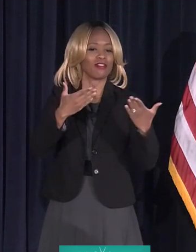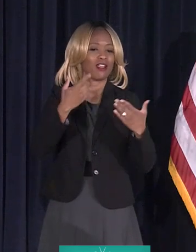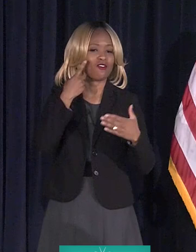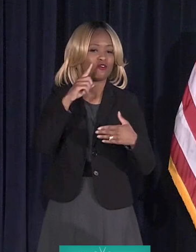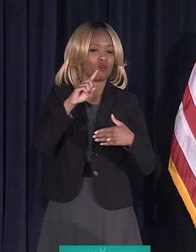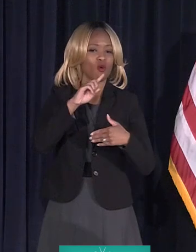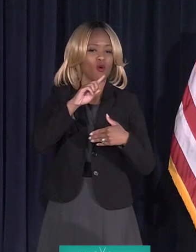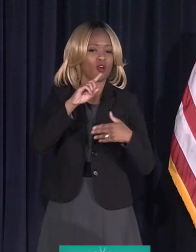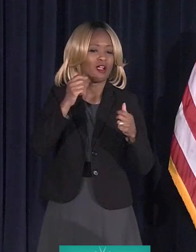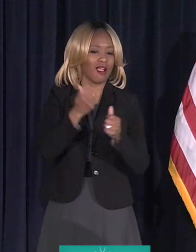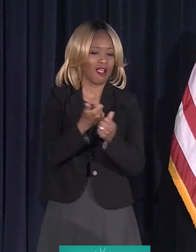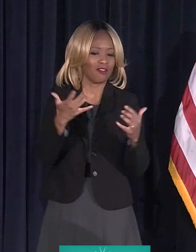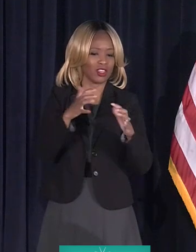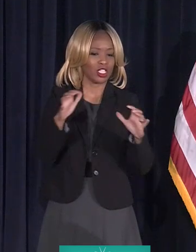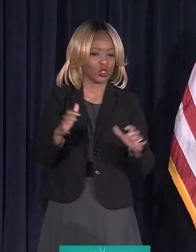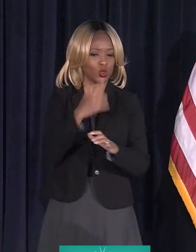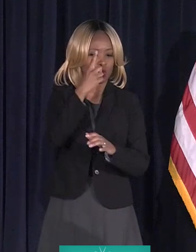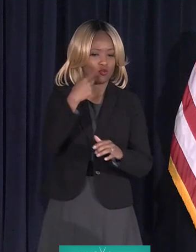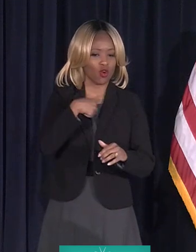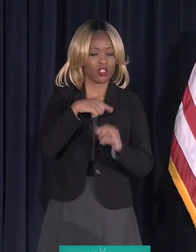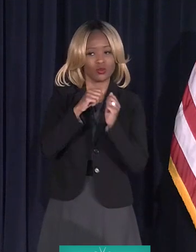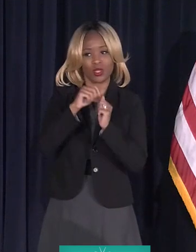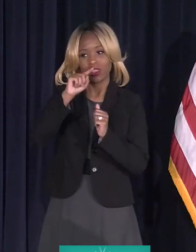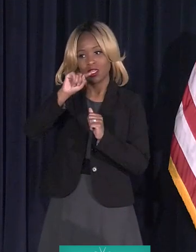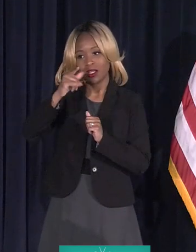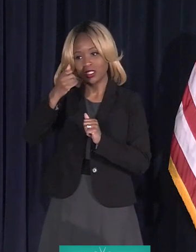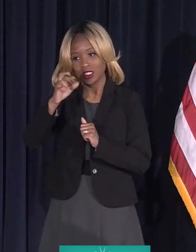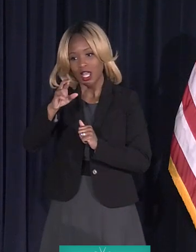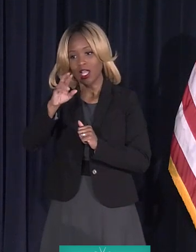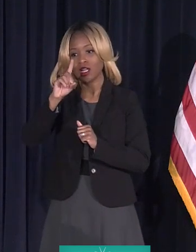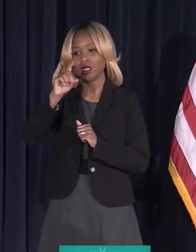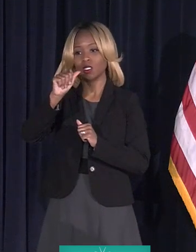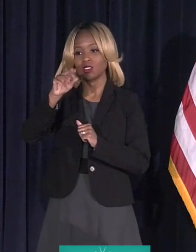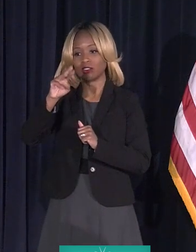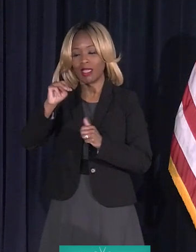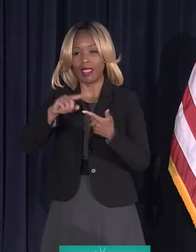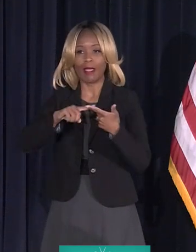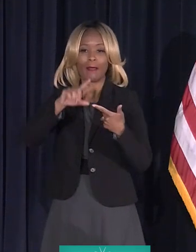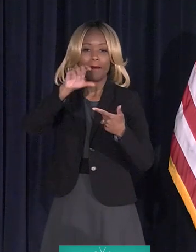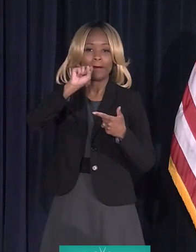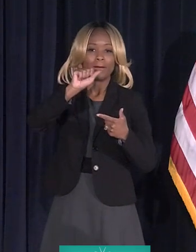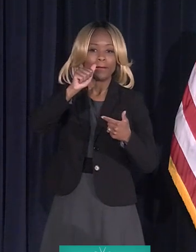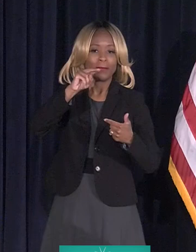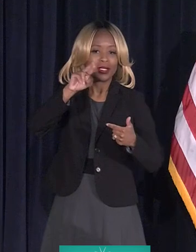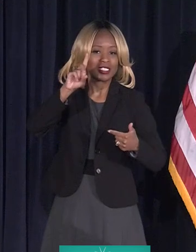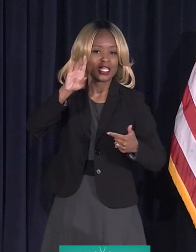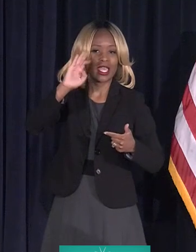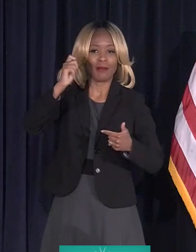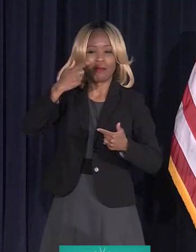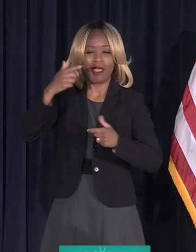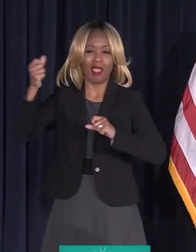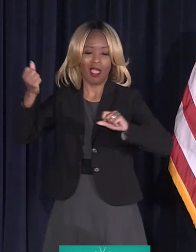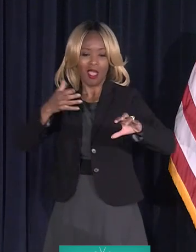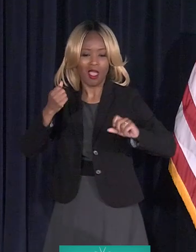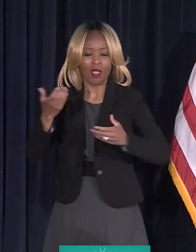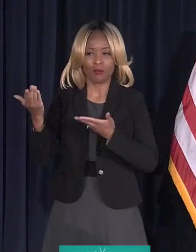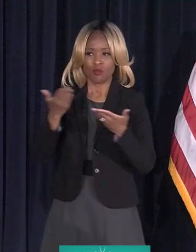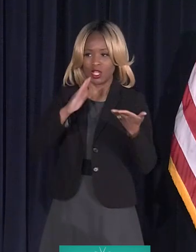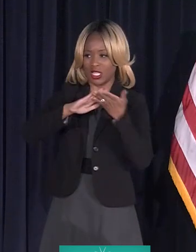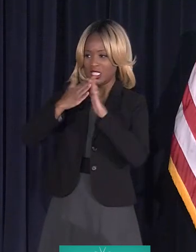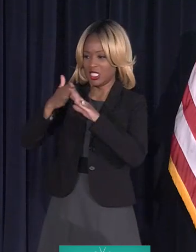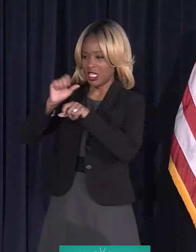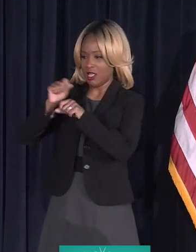done for us with those tiger dams and the sandbagging and bringing those old city employees down here to help out. You know,